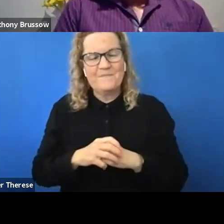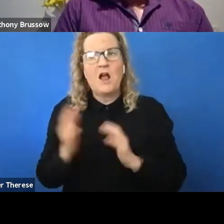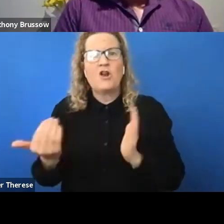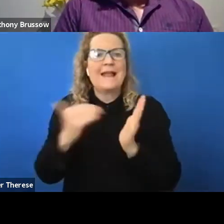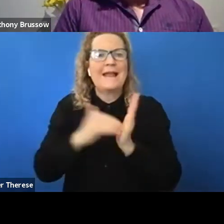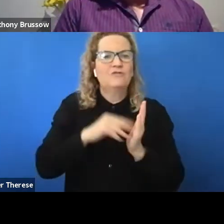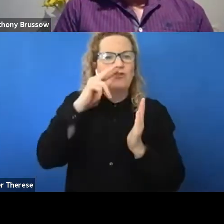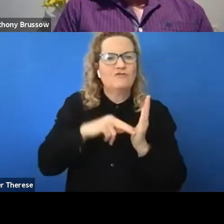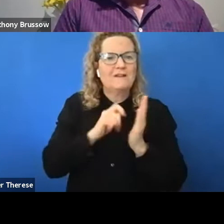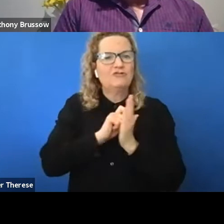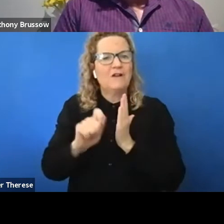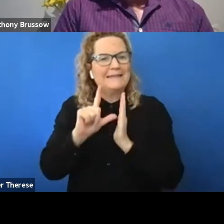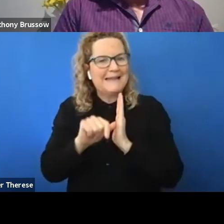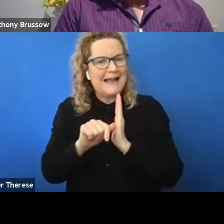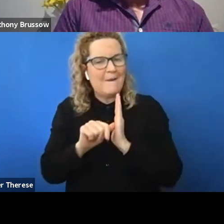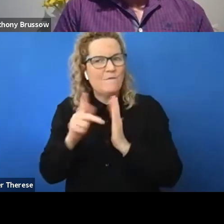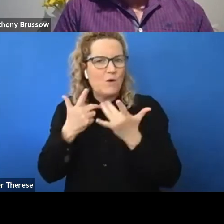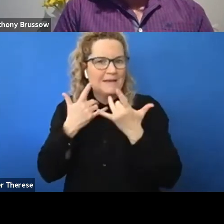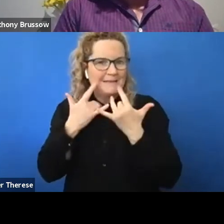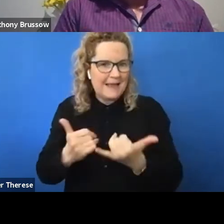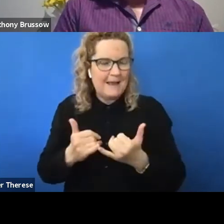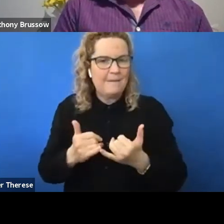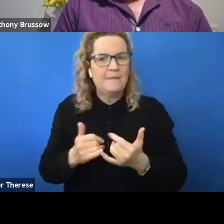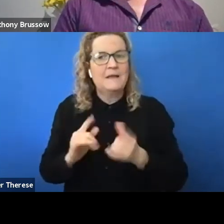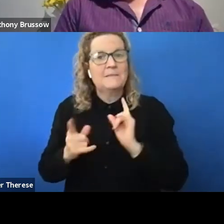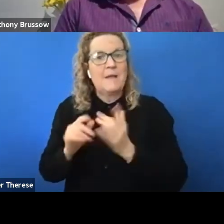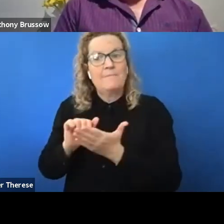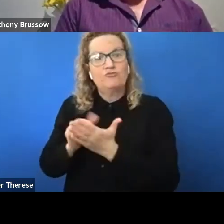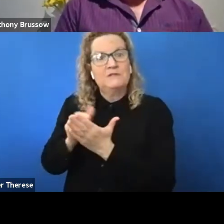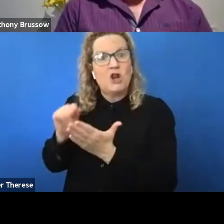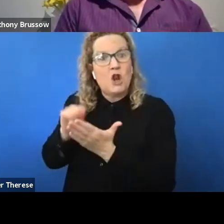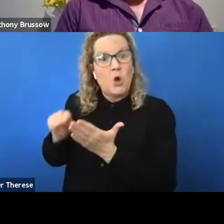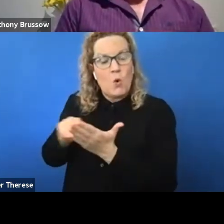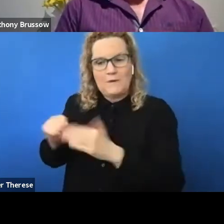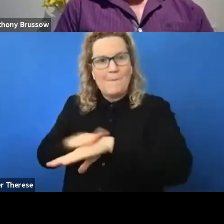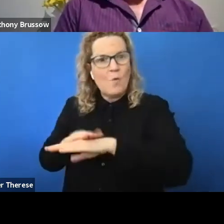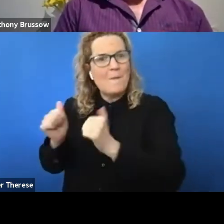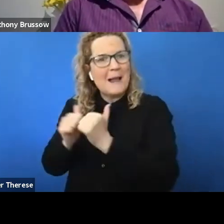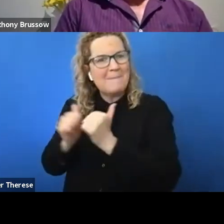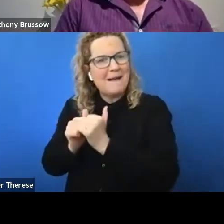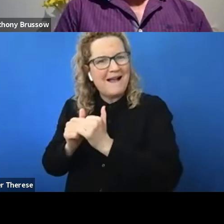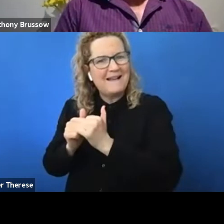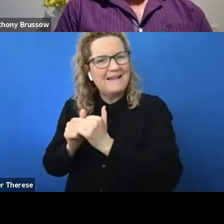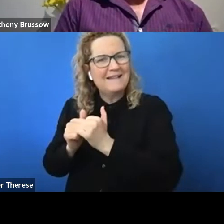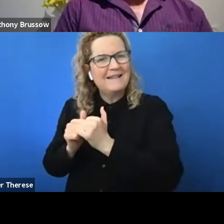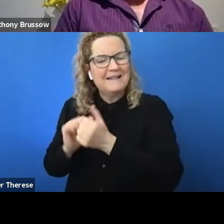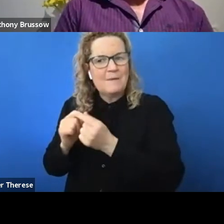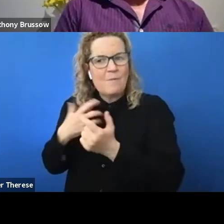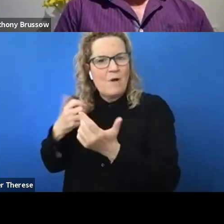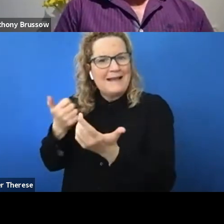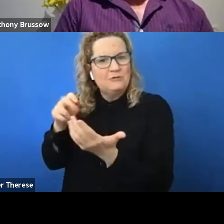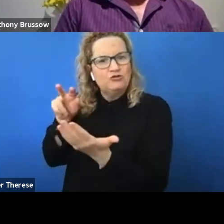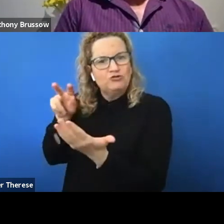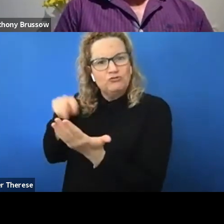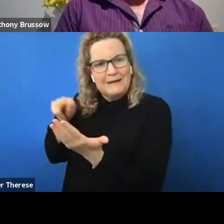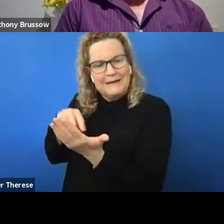times during examinations, sometimes printed notes, particularly on blue paper, which was sometimes easier to read, and